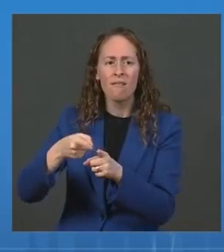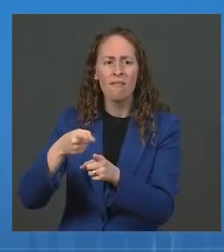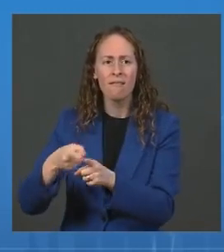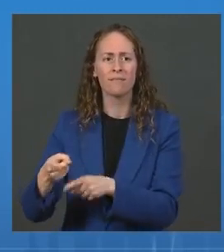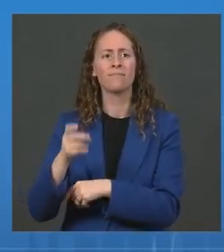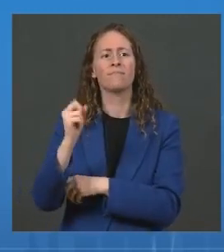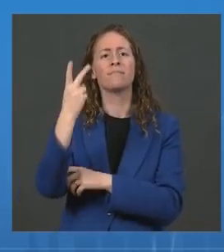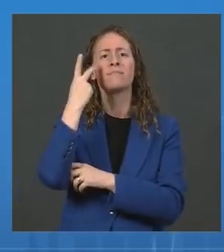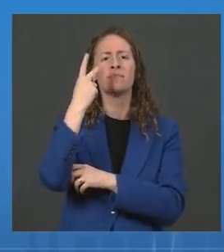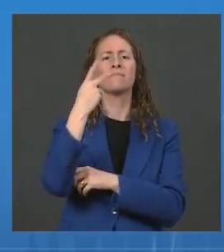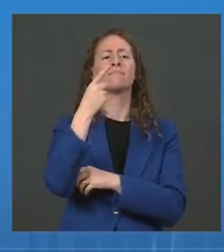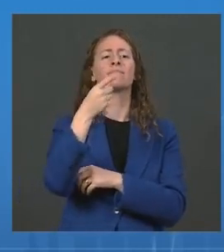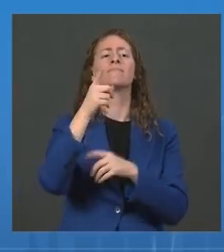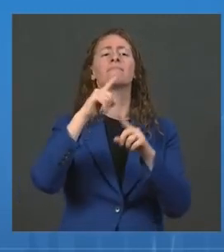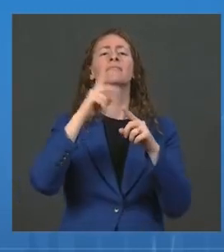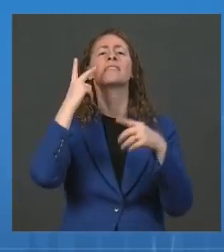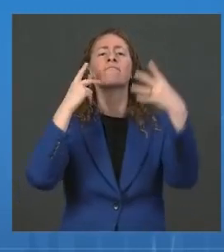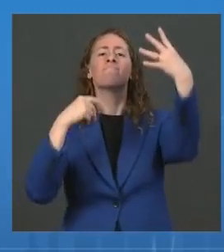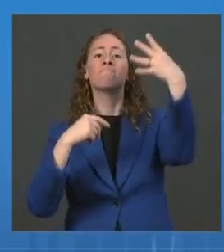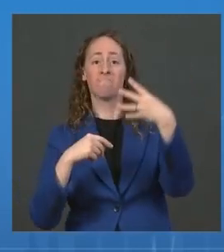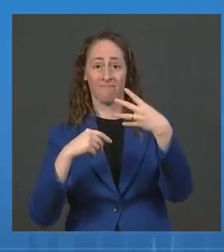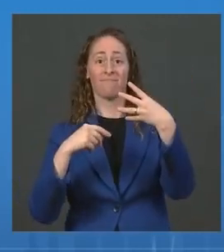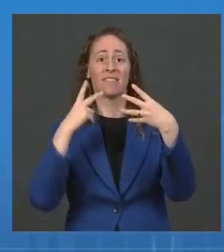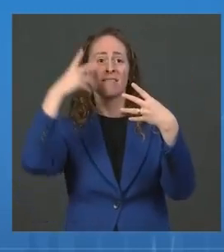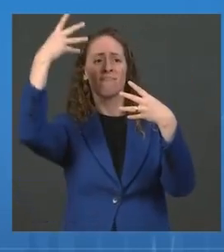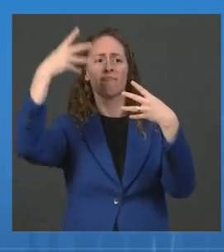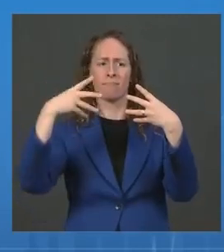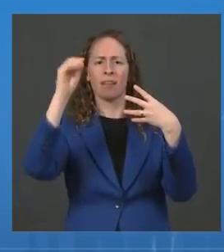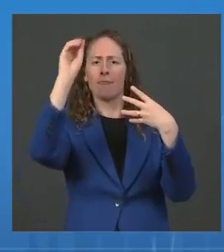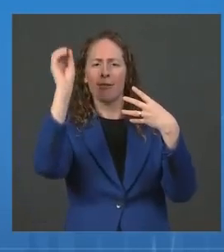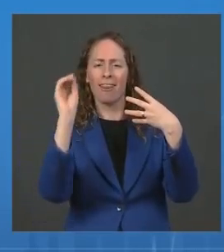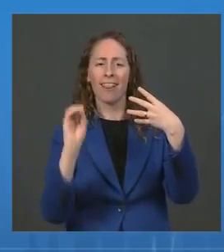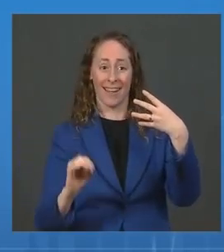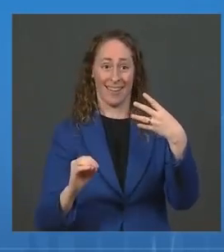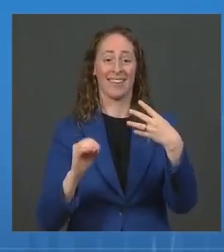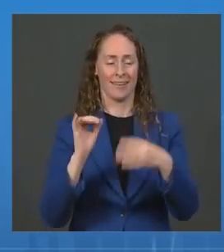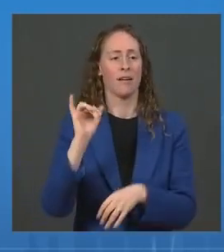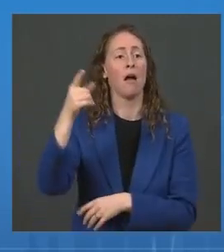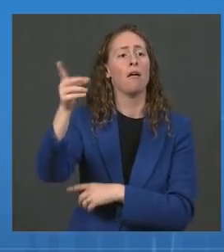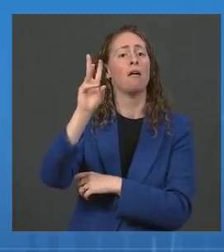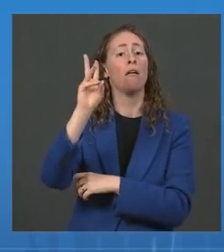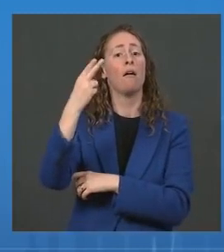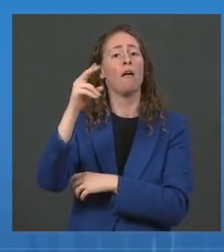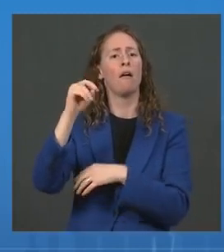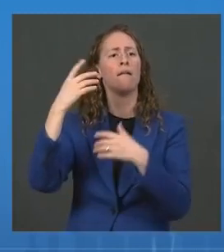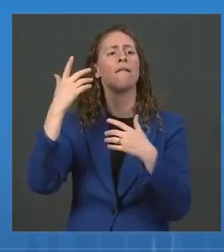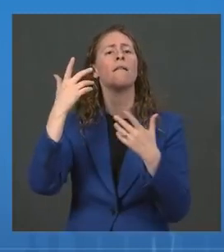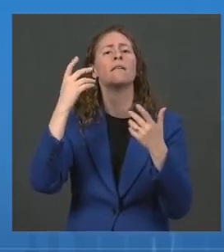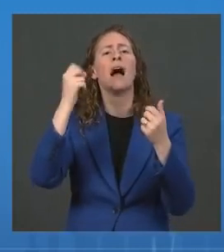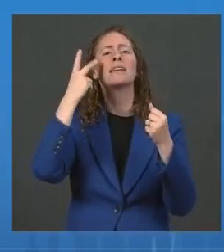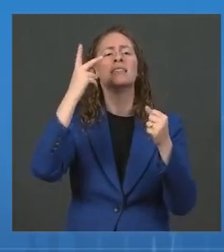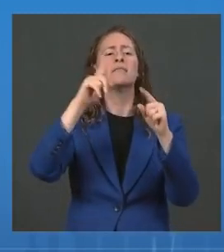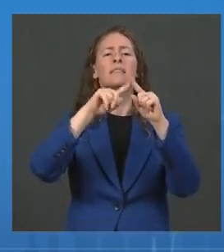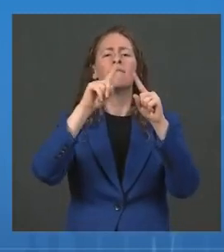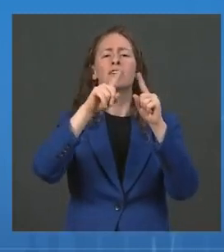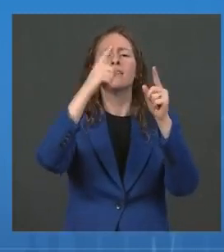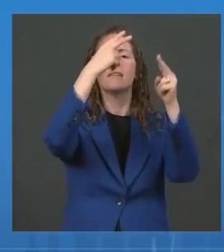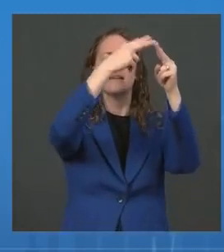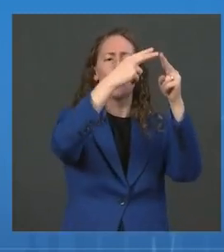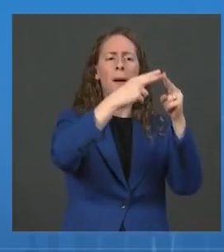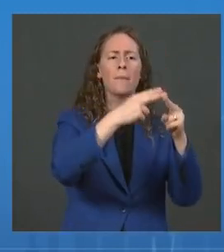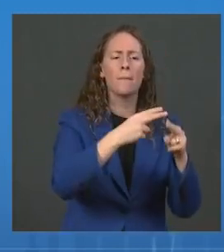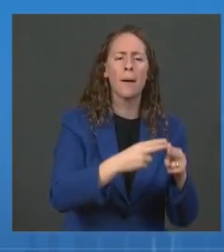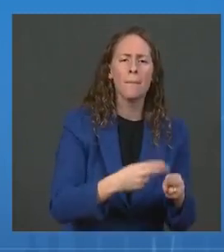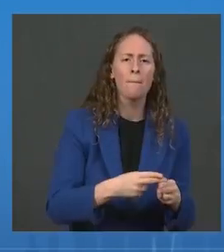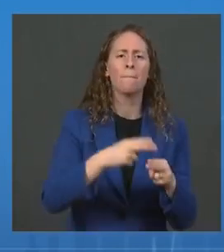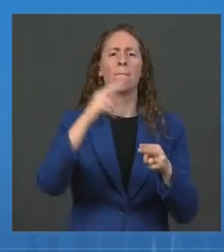C, and the new WHO Greek letters on the left. We're going to focus for the next minute or so on the Delta